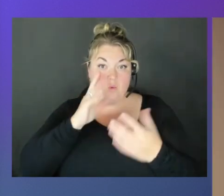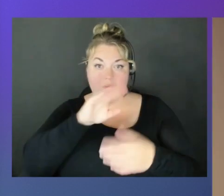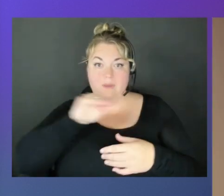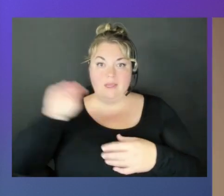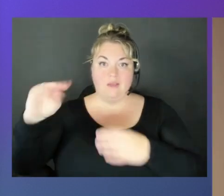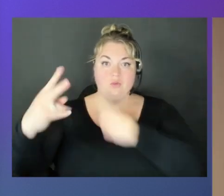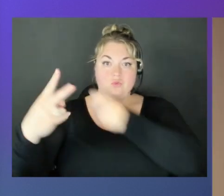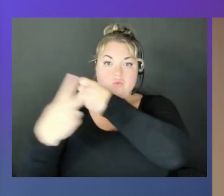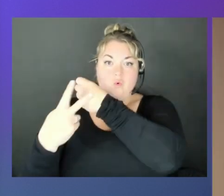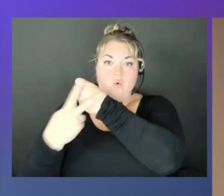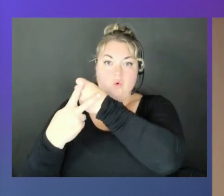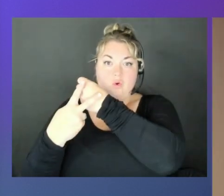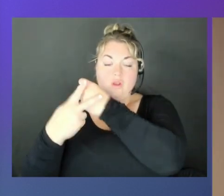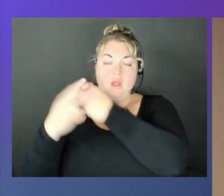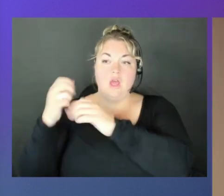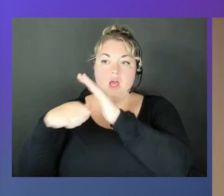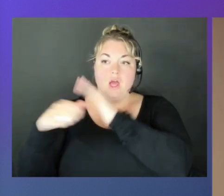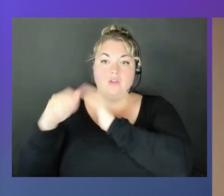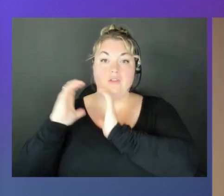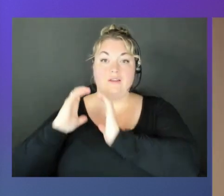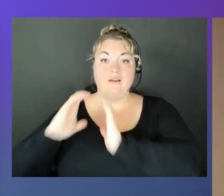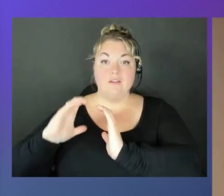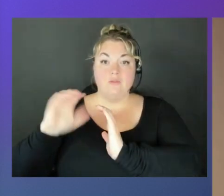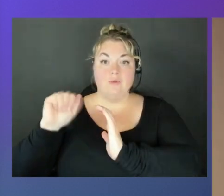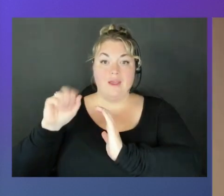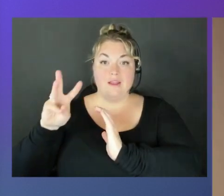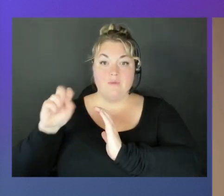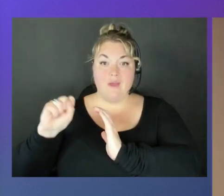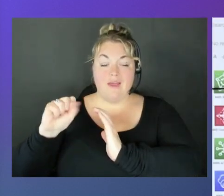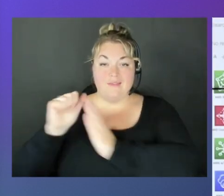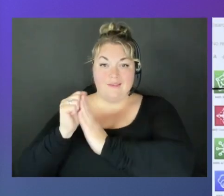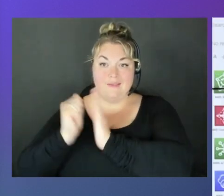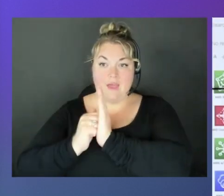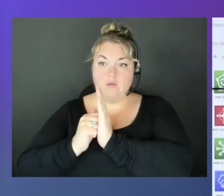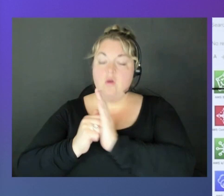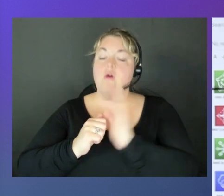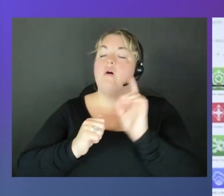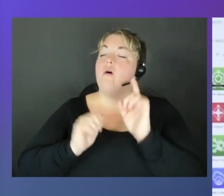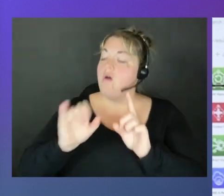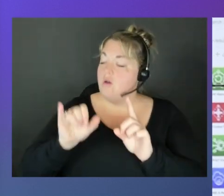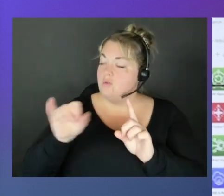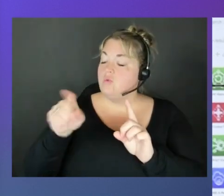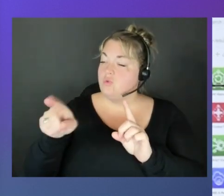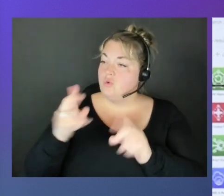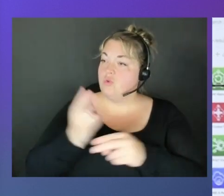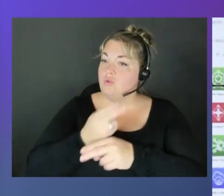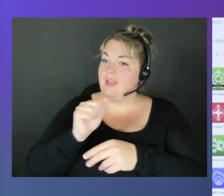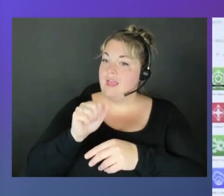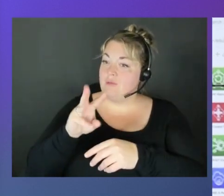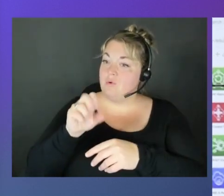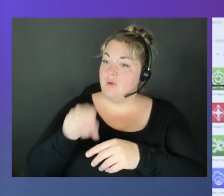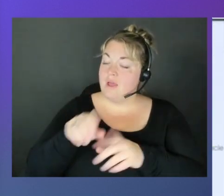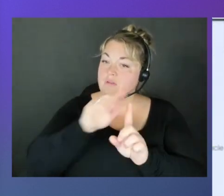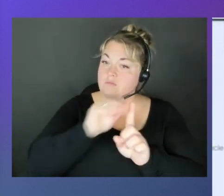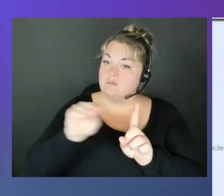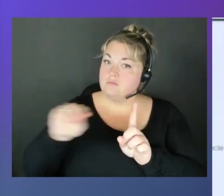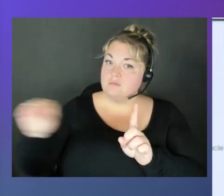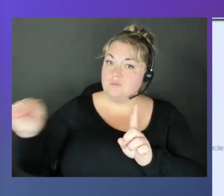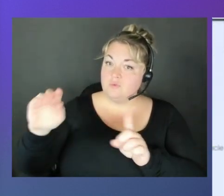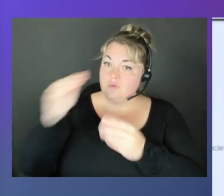under the customer AWS account. Okay, so you're using AWS IoT core to ingest data